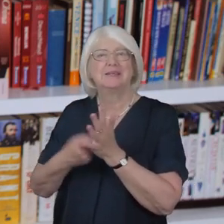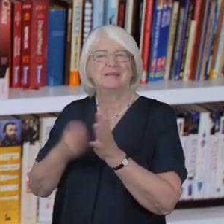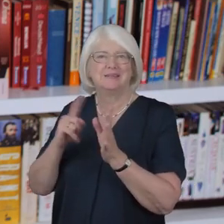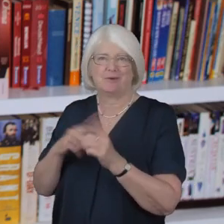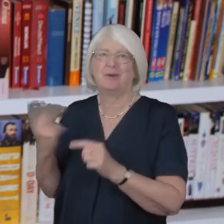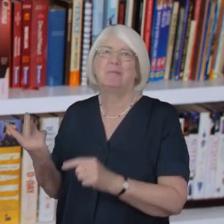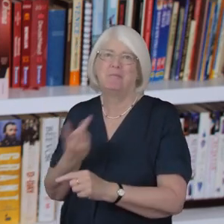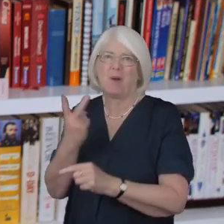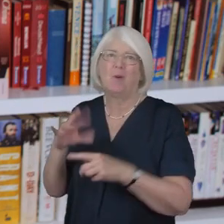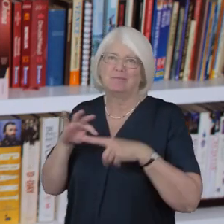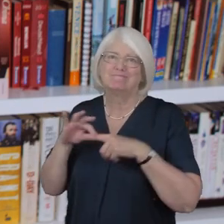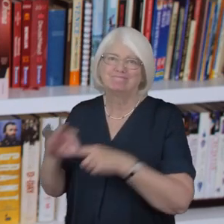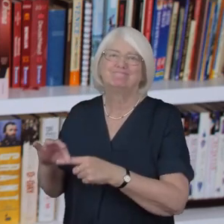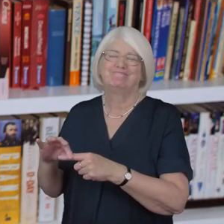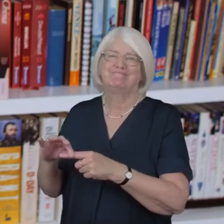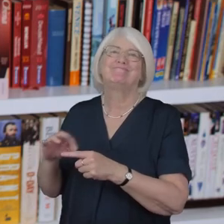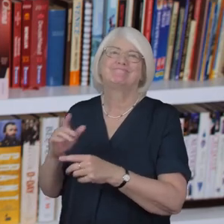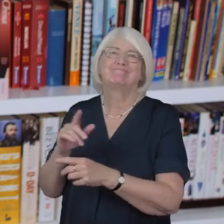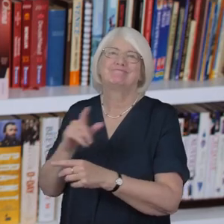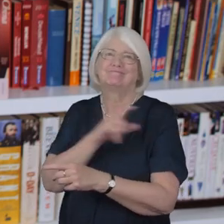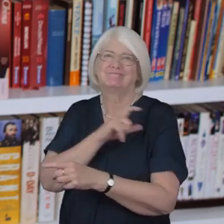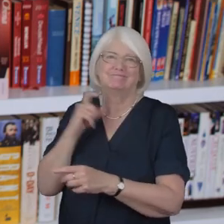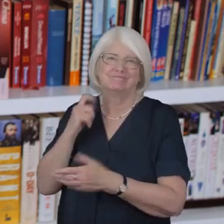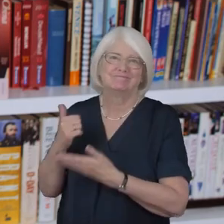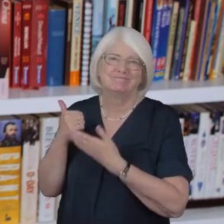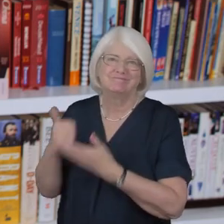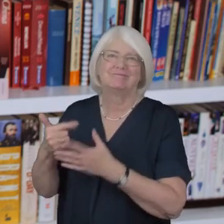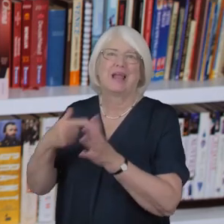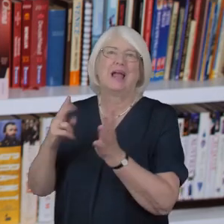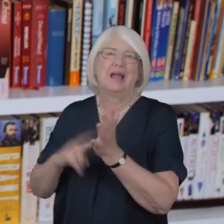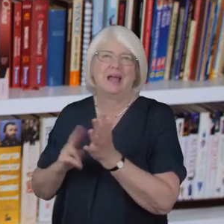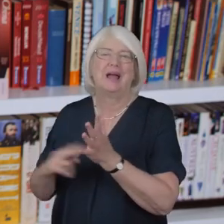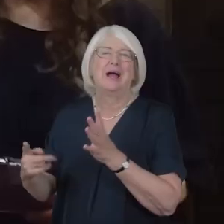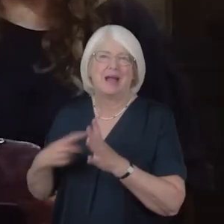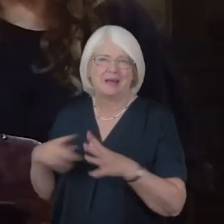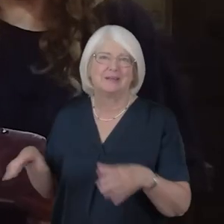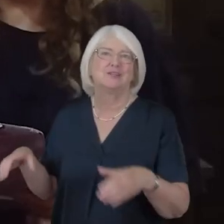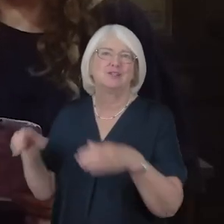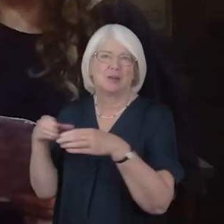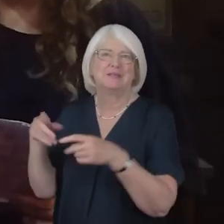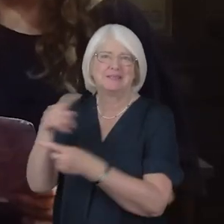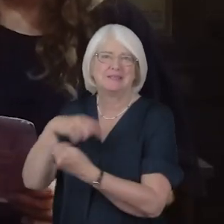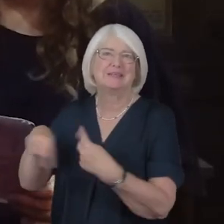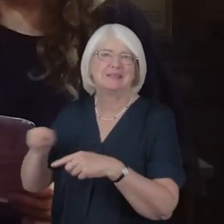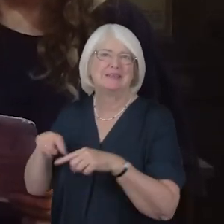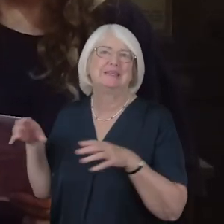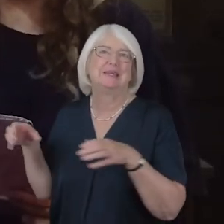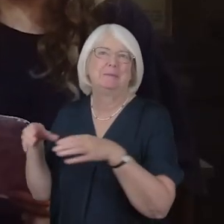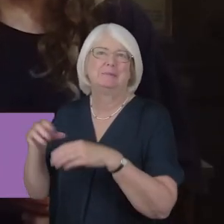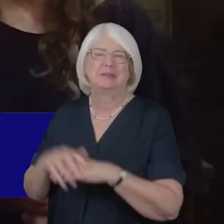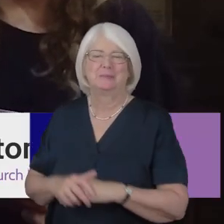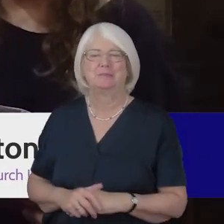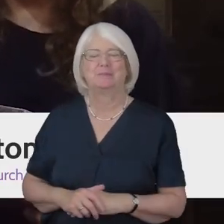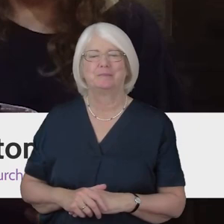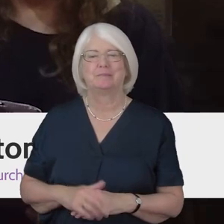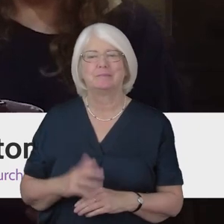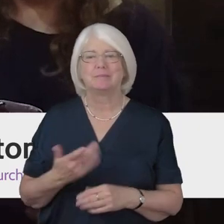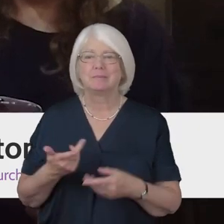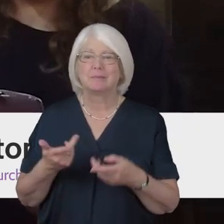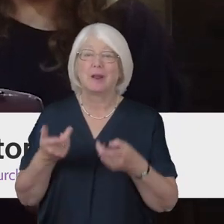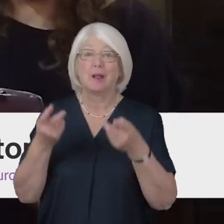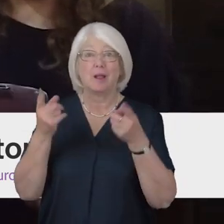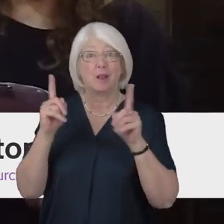communities of Maidstone, Aylesford, Tunbridge and Morling Lord God, we pray for our